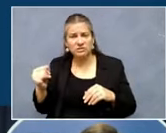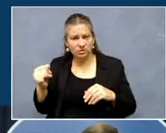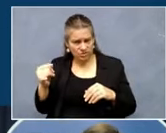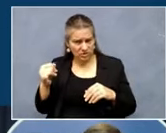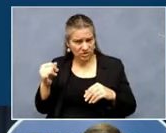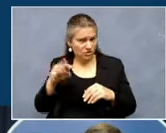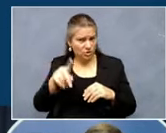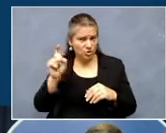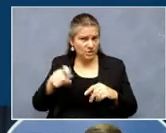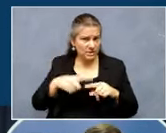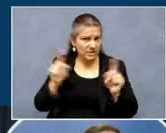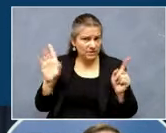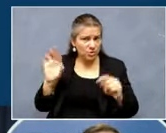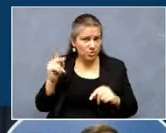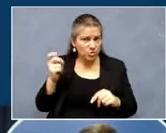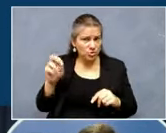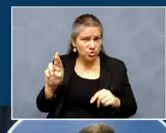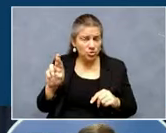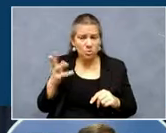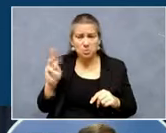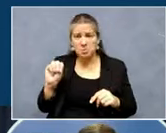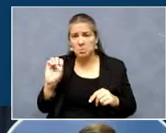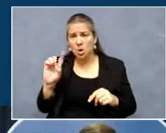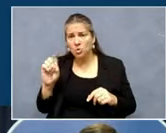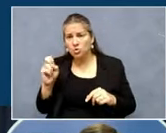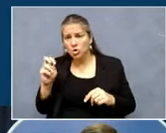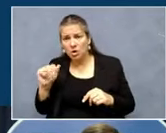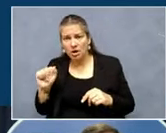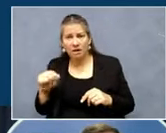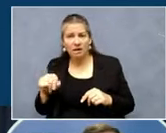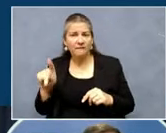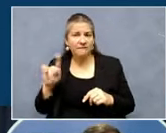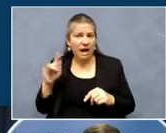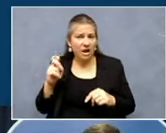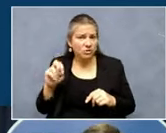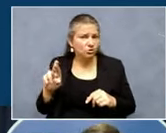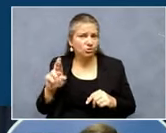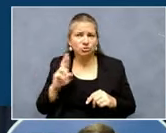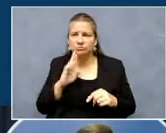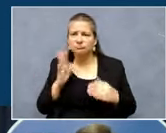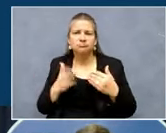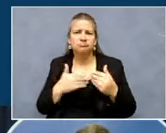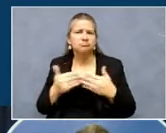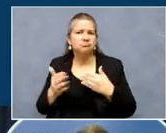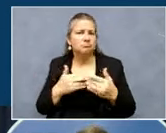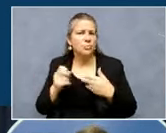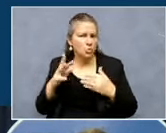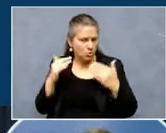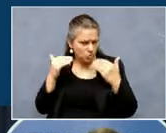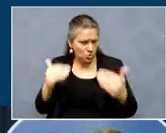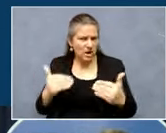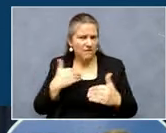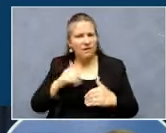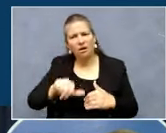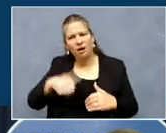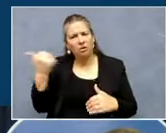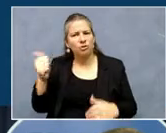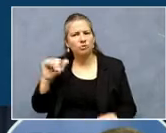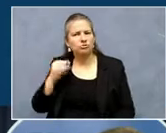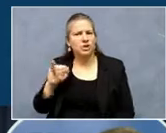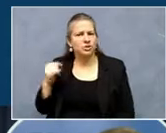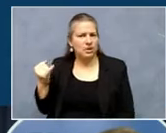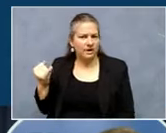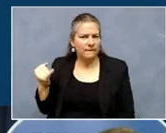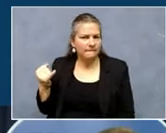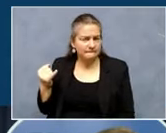booster. In other words, Moderna or Pfizer, which they're now allowing, or go ahead and get the other J&J. A lot of